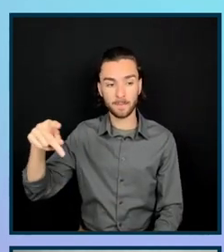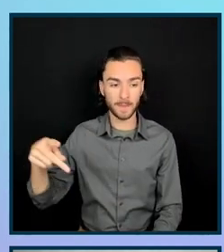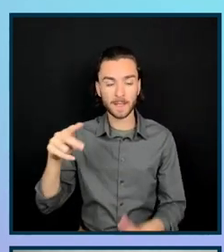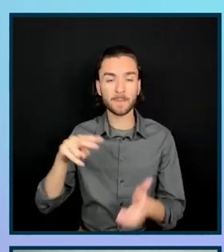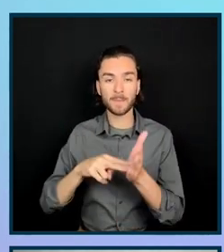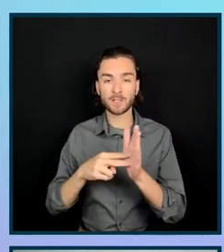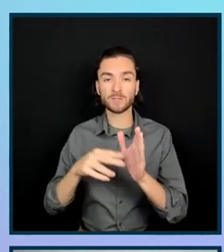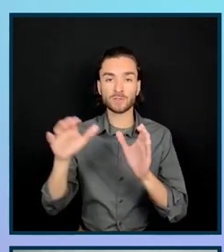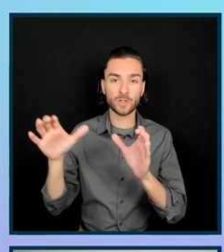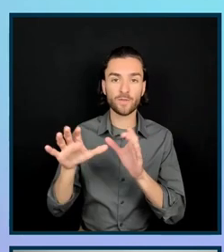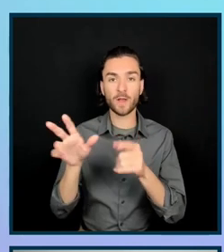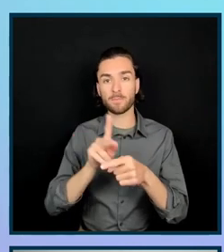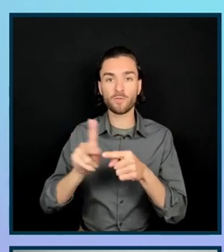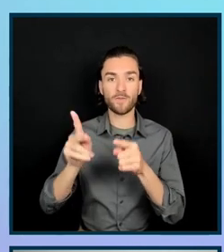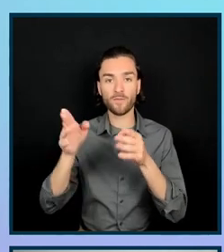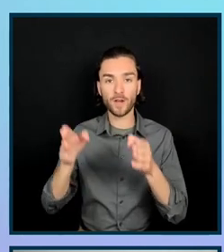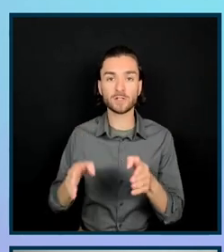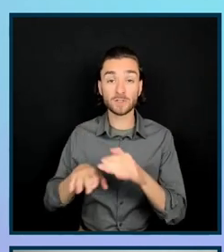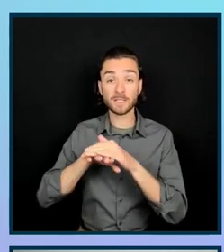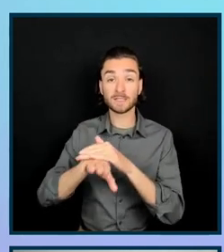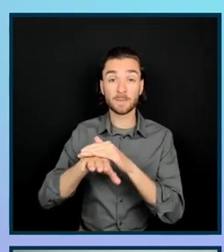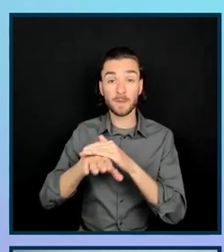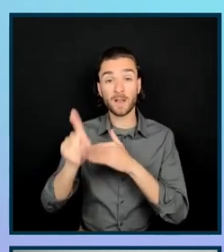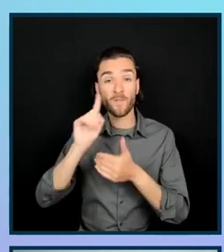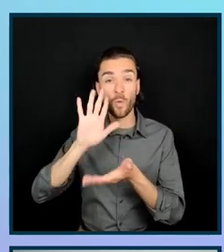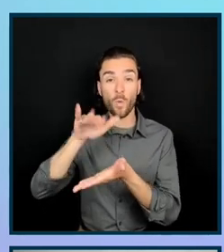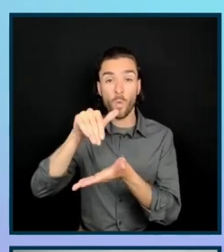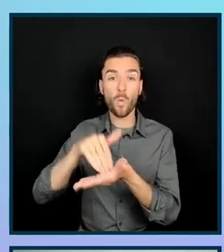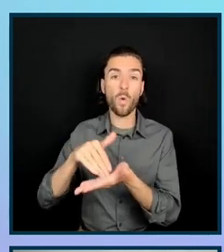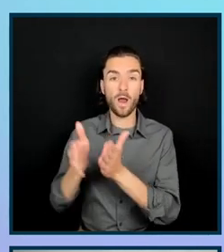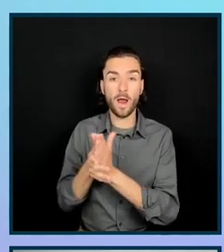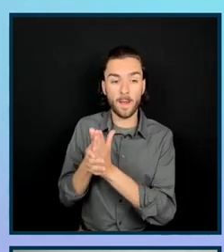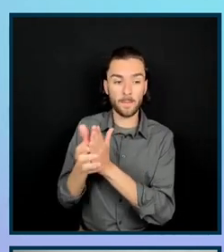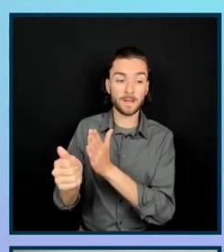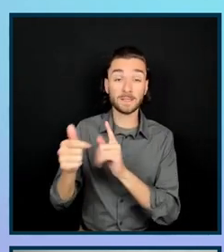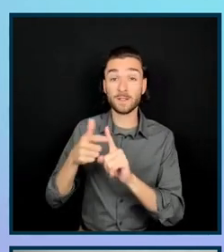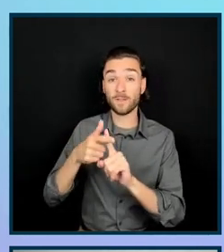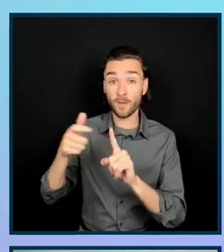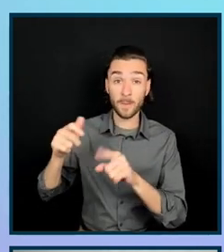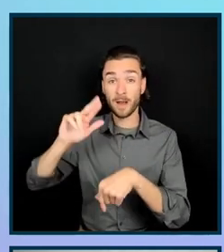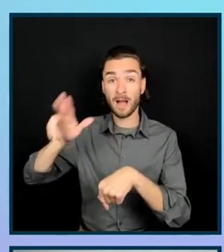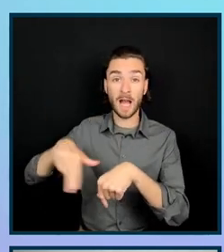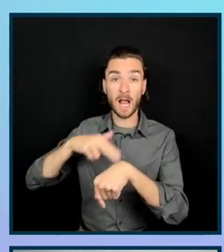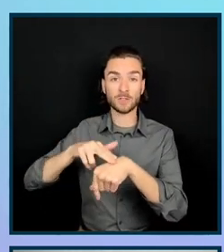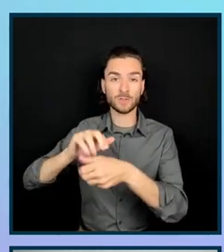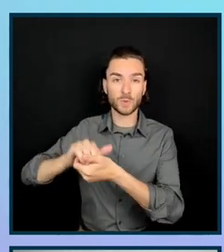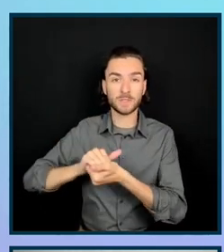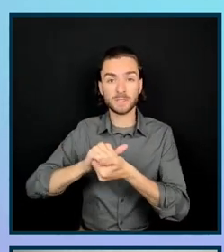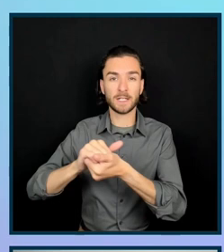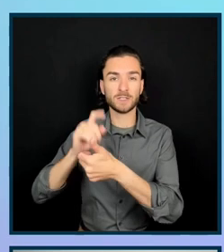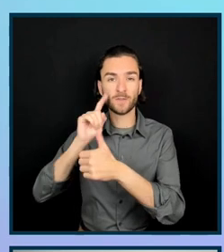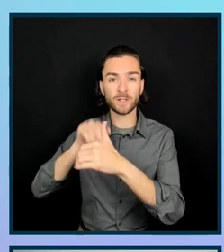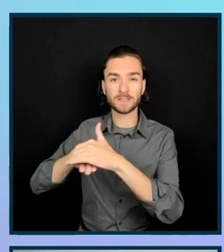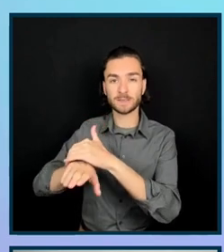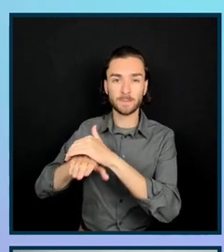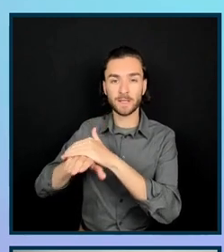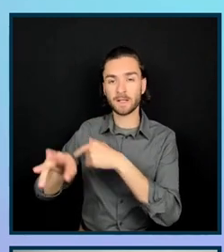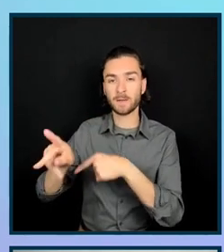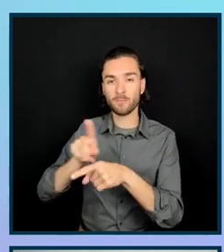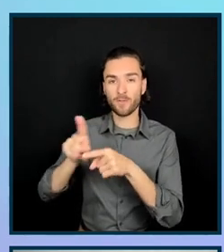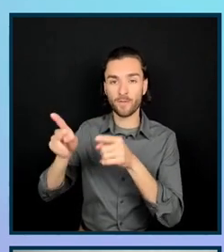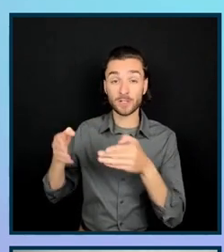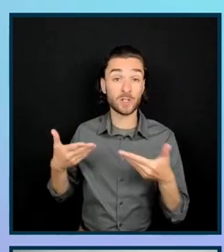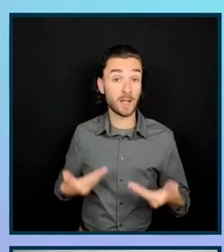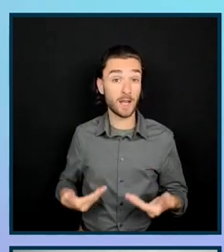accessibility core competencies from the International Association of Accessibility Professionals. And I am a